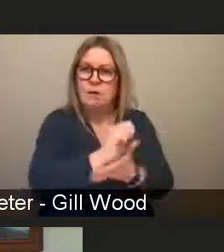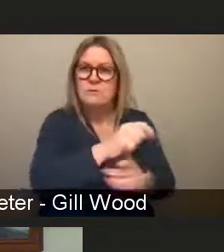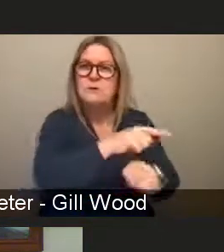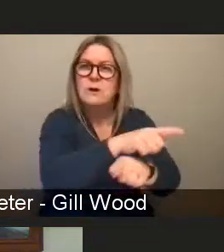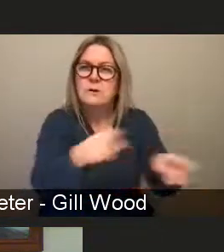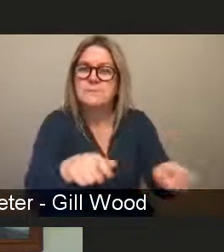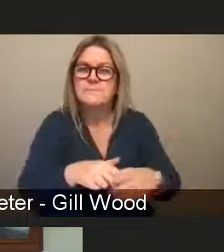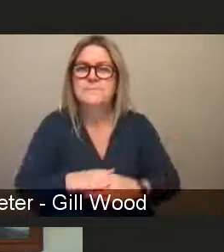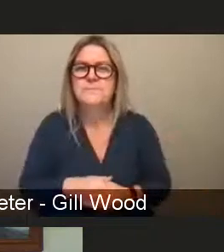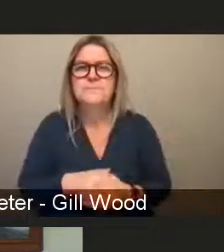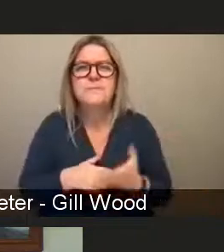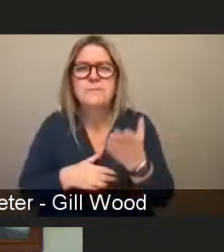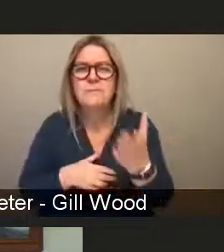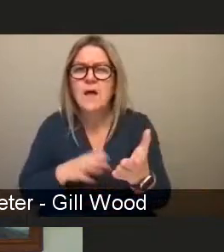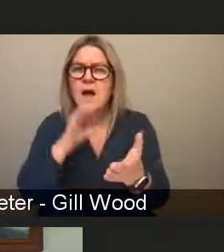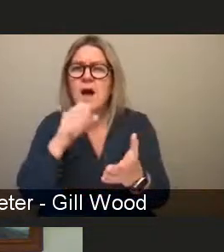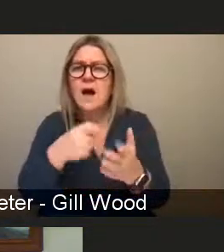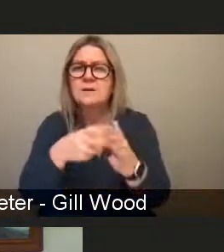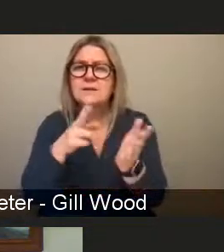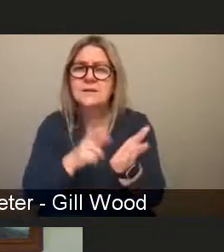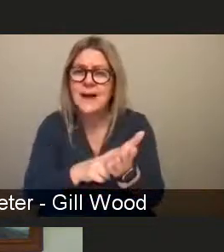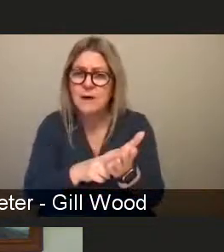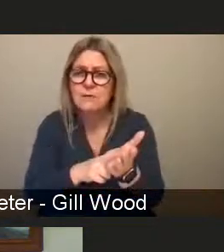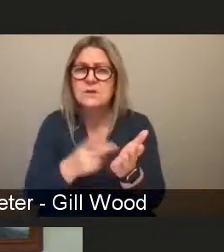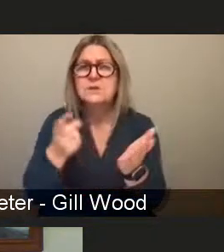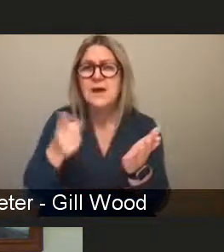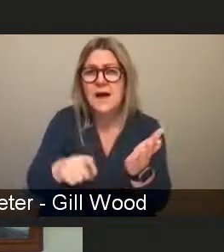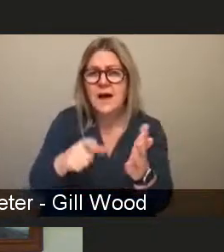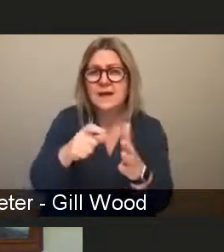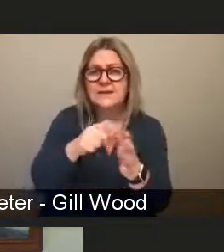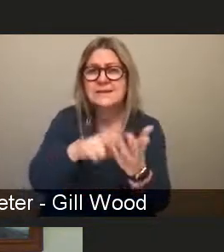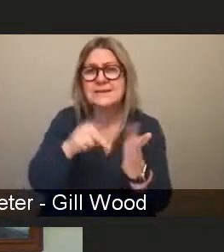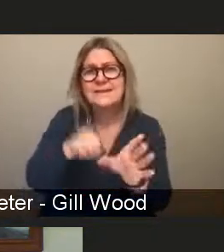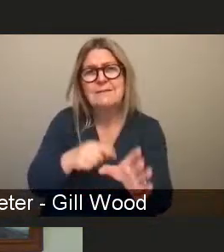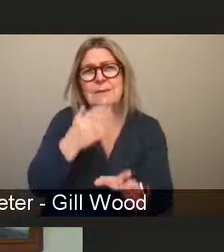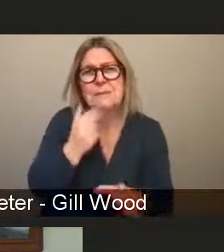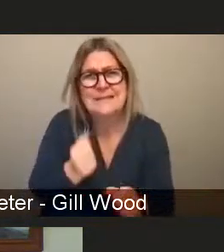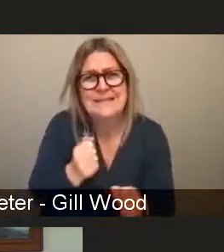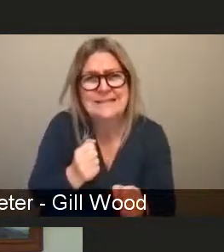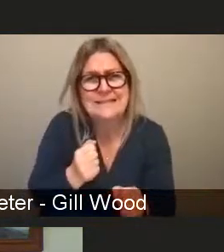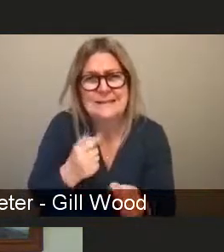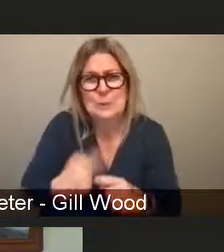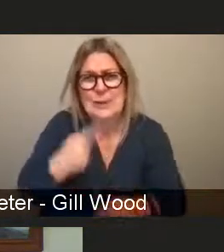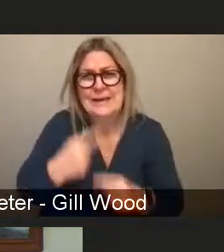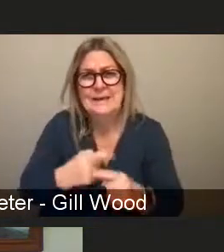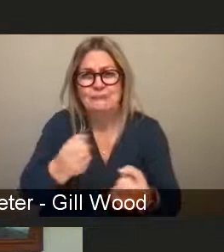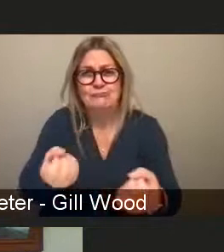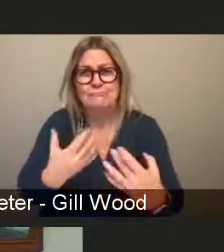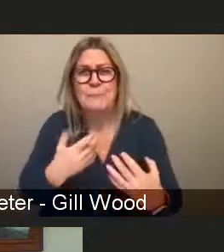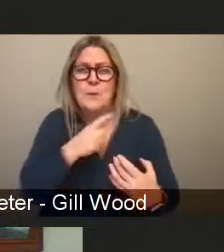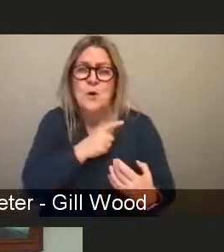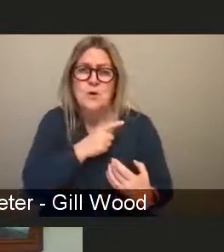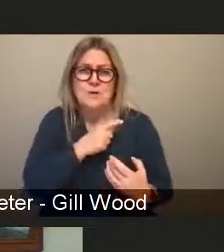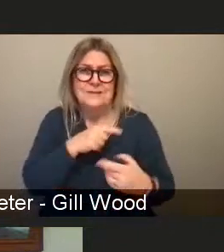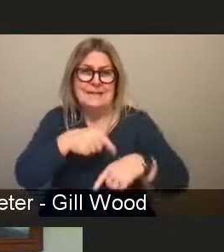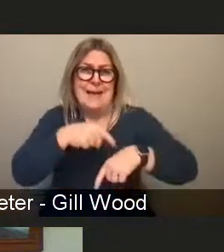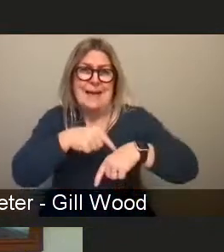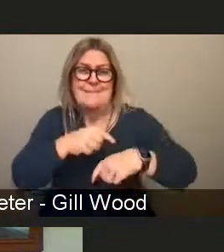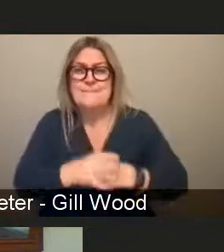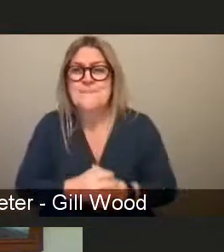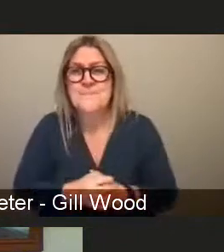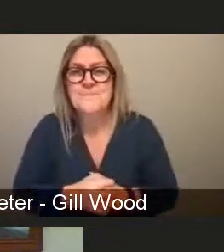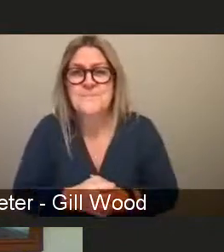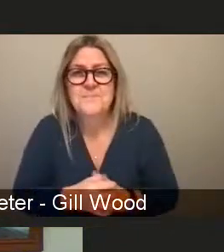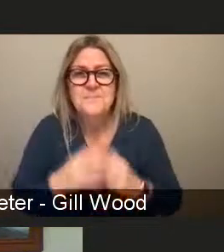karen and davy could ask you to be quite um succinct please because we're fast running out of time um and i want to do a little wind up at the end so